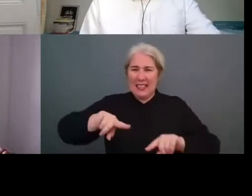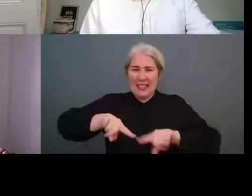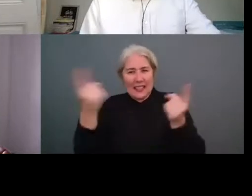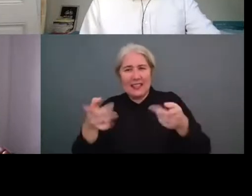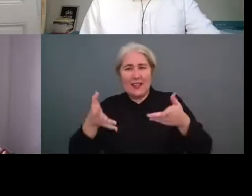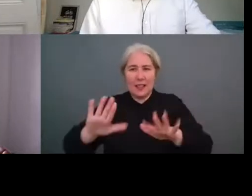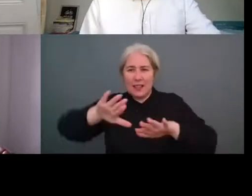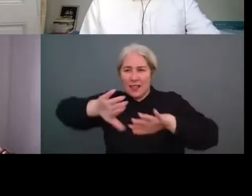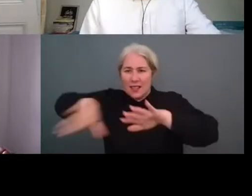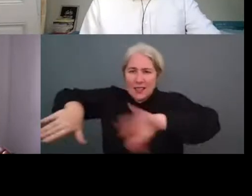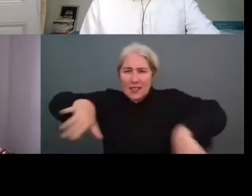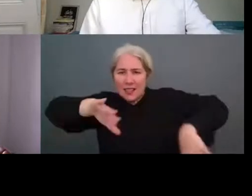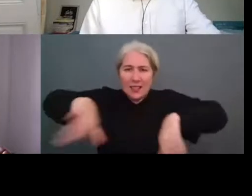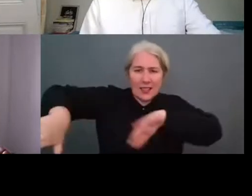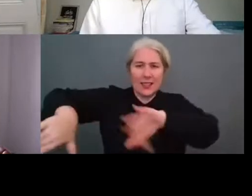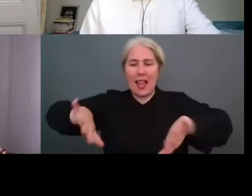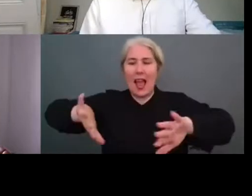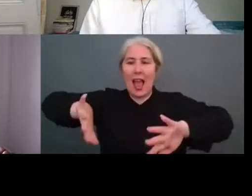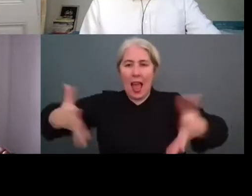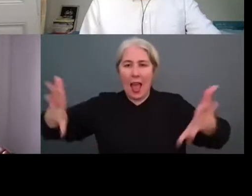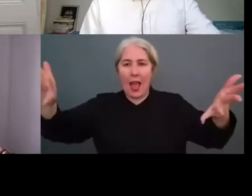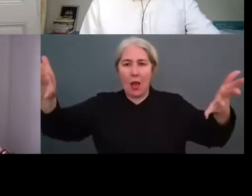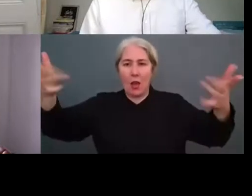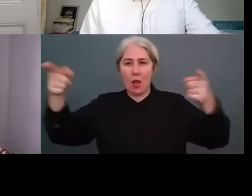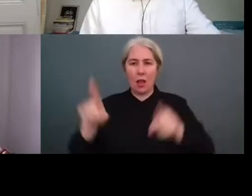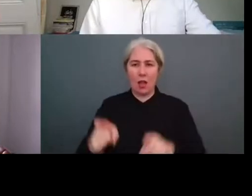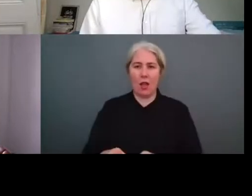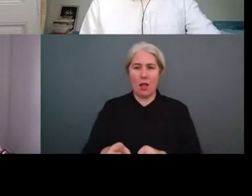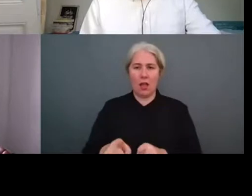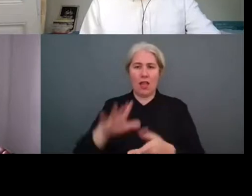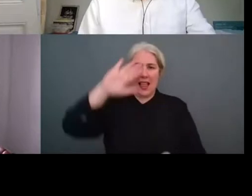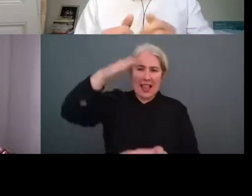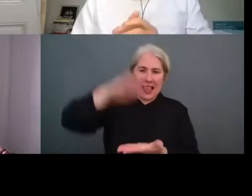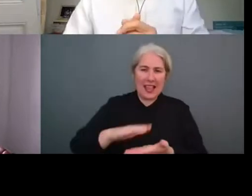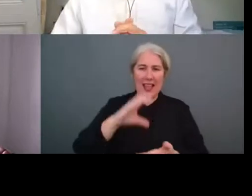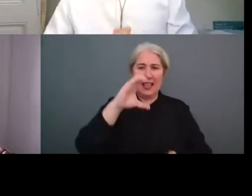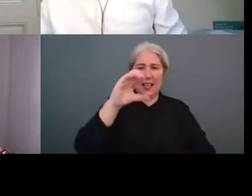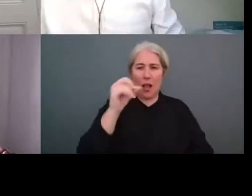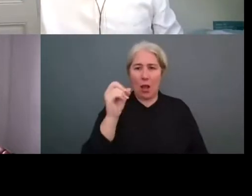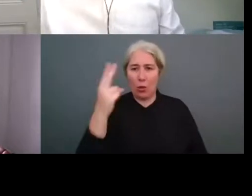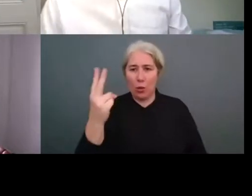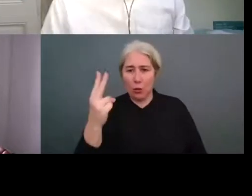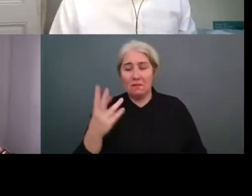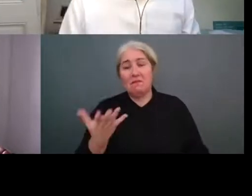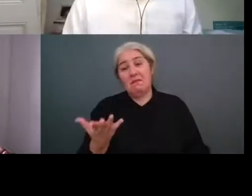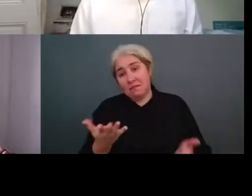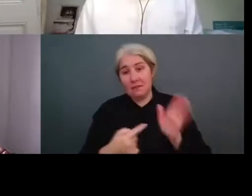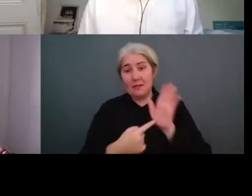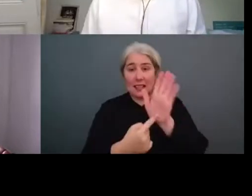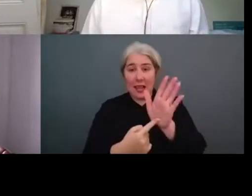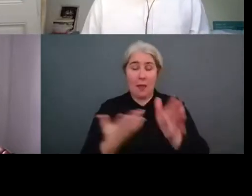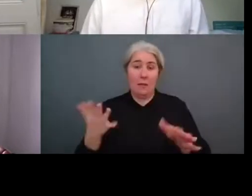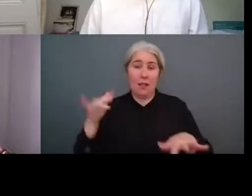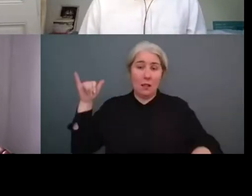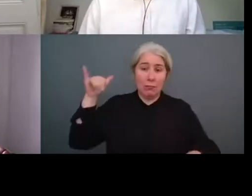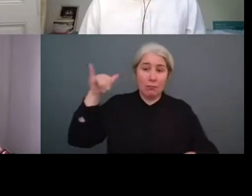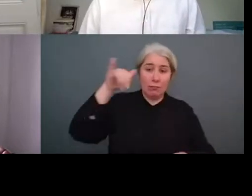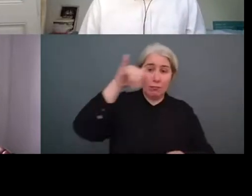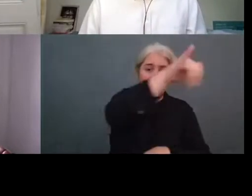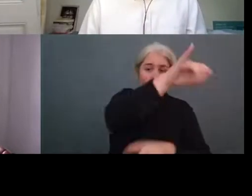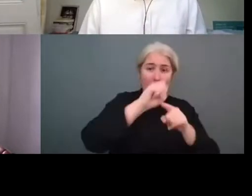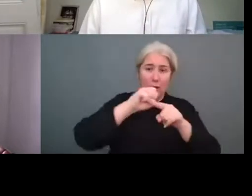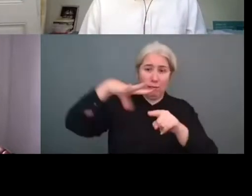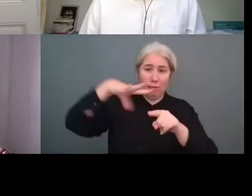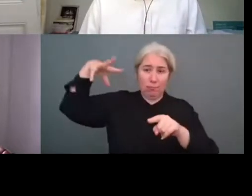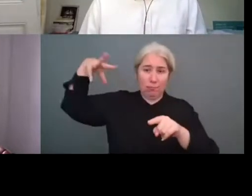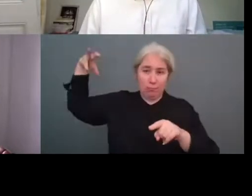cut down your you know your emissions and for example transport you know and then you look at tier one you know scope